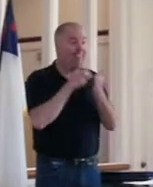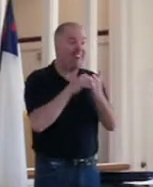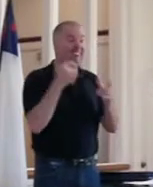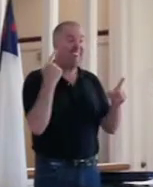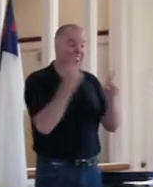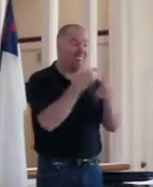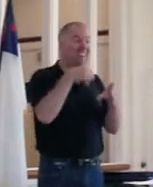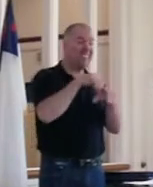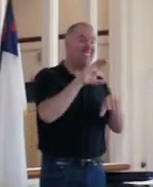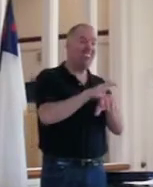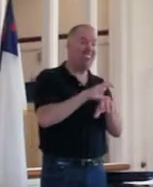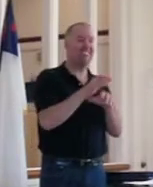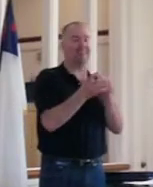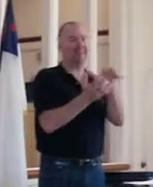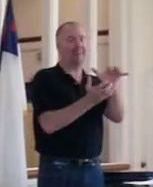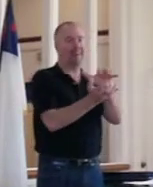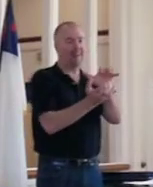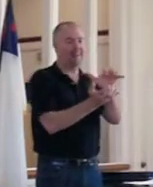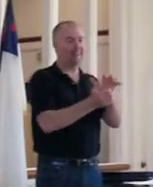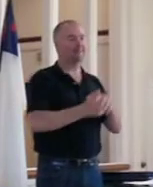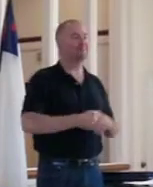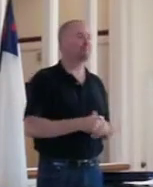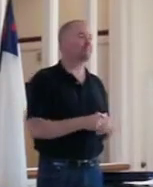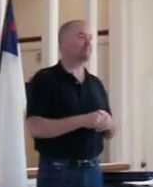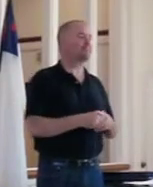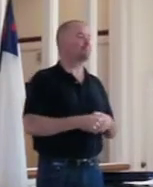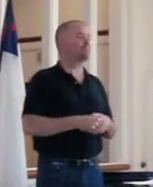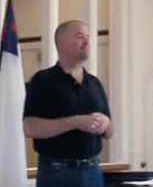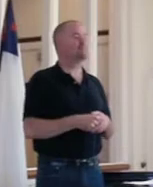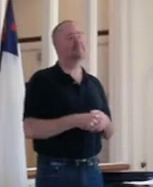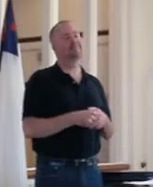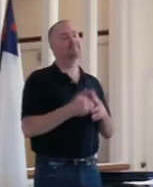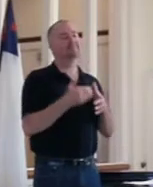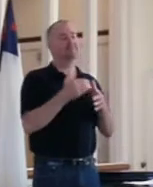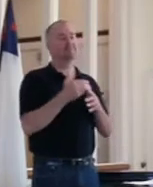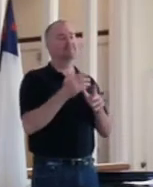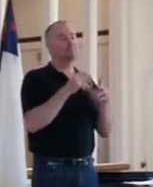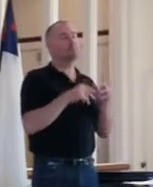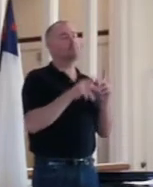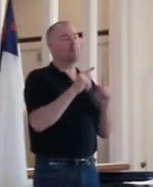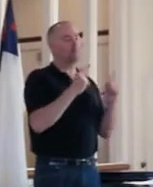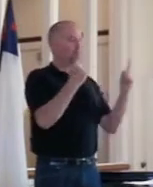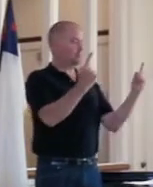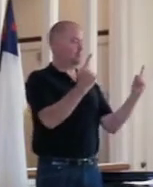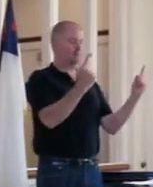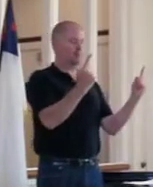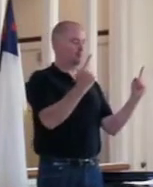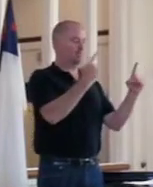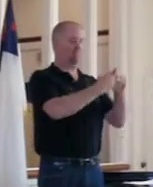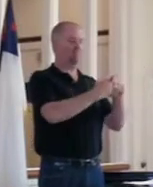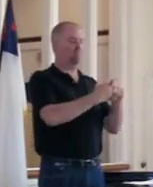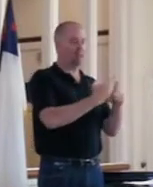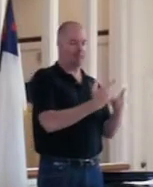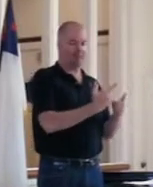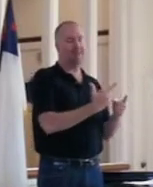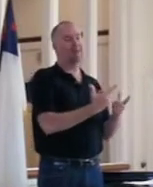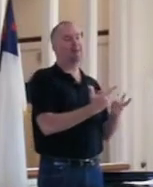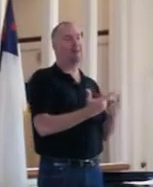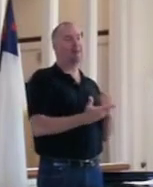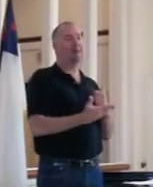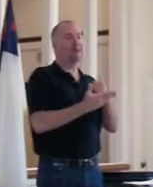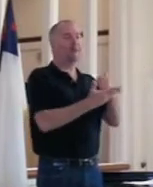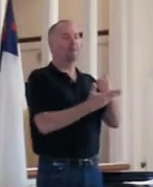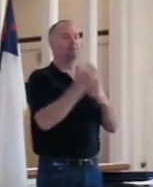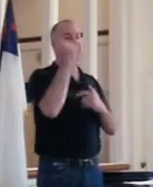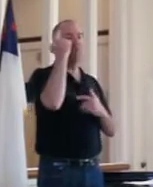the church between two of these people. So it helps us to